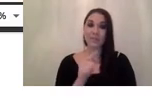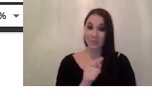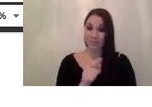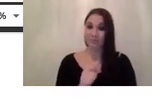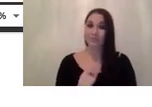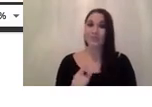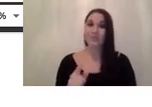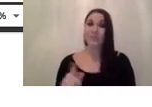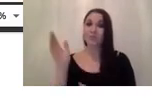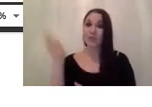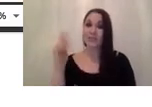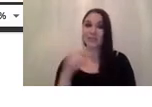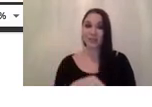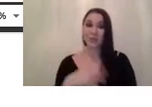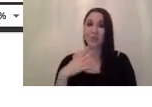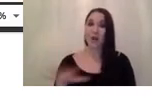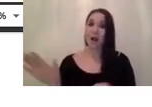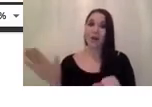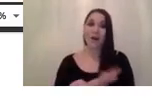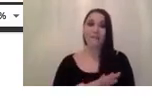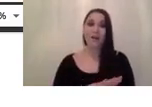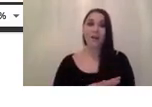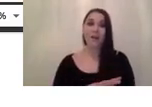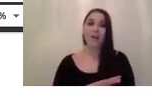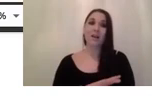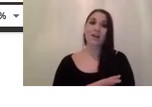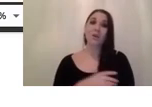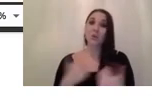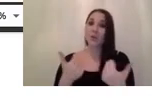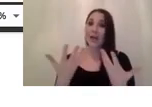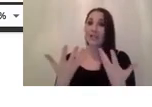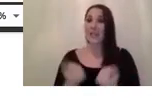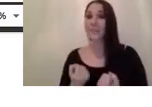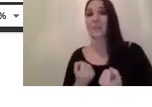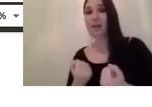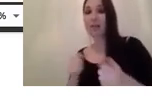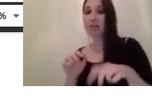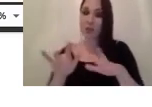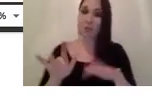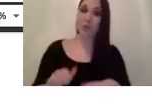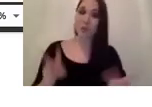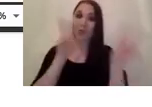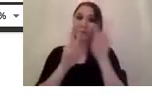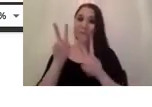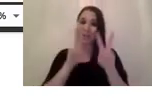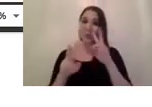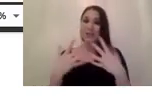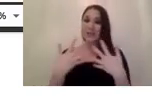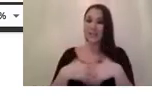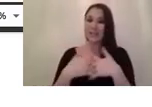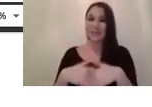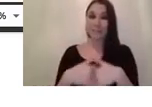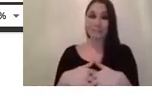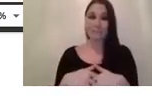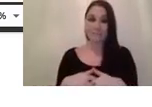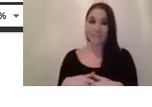or an acceptable um computer vision system or machine vision system um basically everything is related to the image